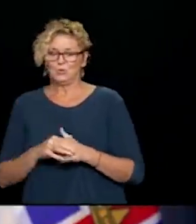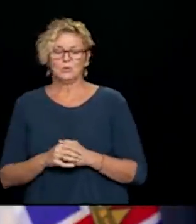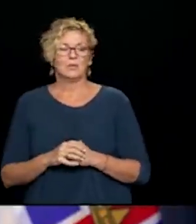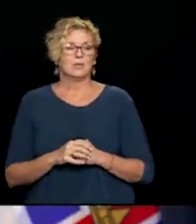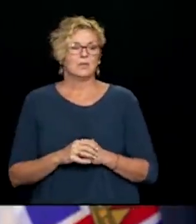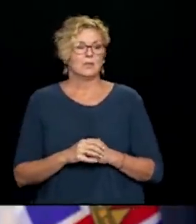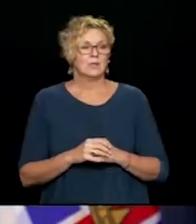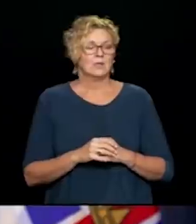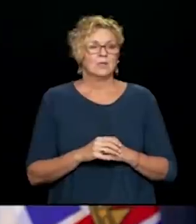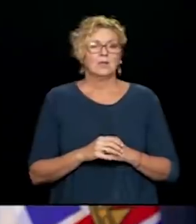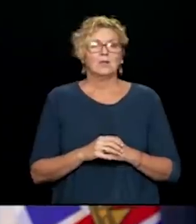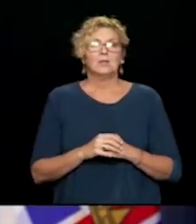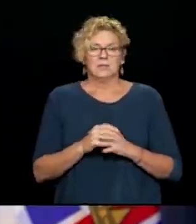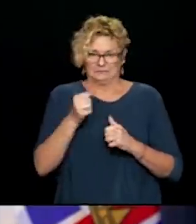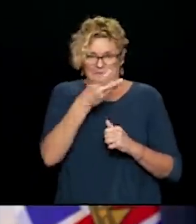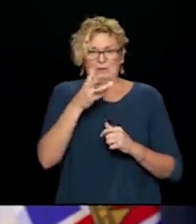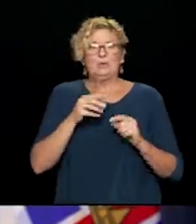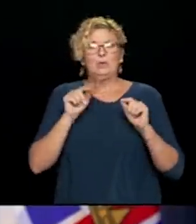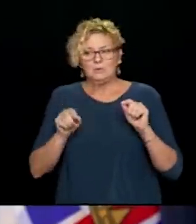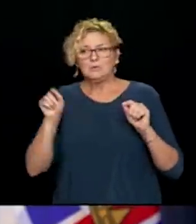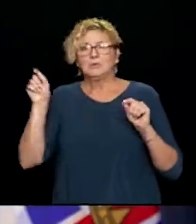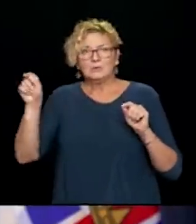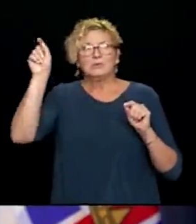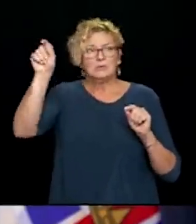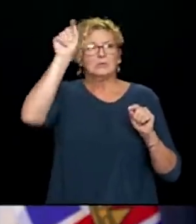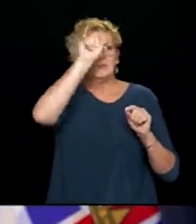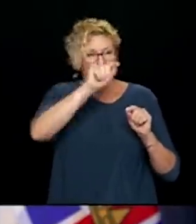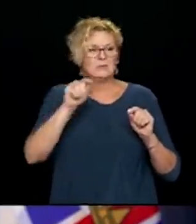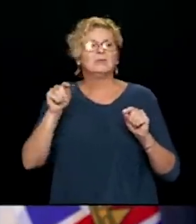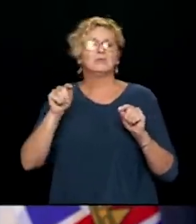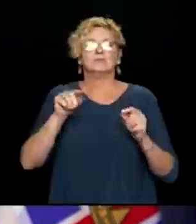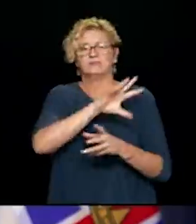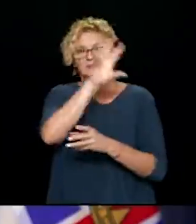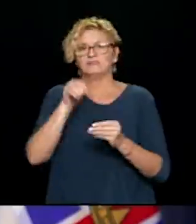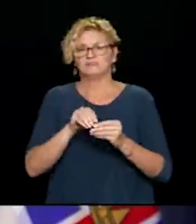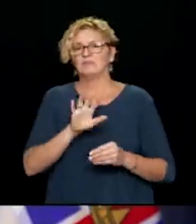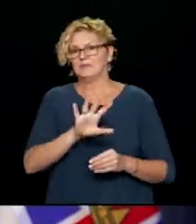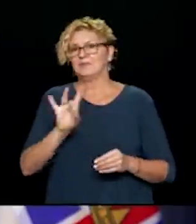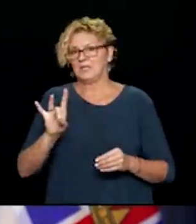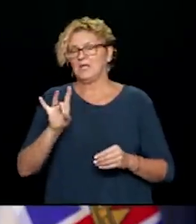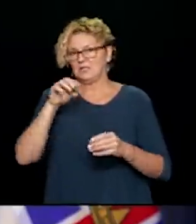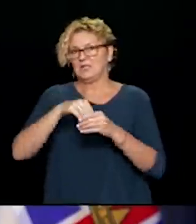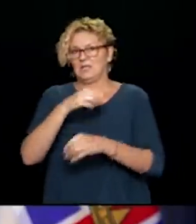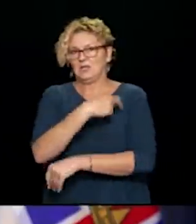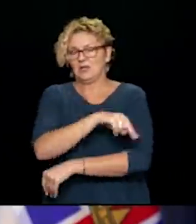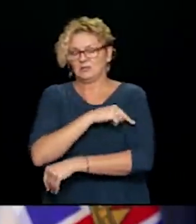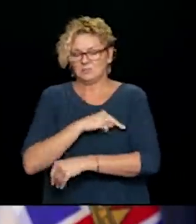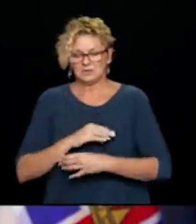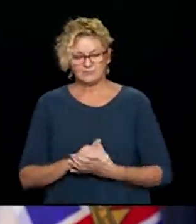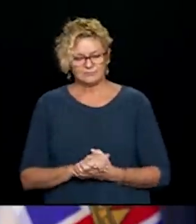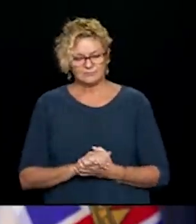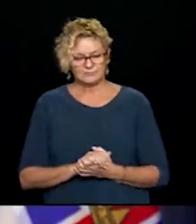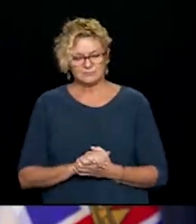Vancouver Coastal Health. There There one person outside of Canada in Vancouver Coastal Health and seven in the Northern Health Authority. And I